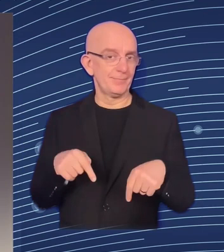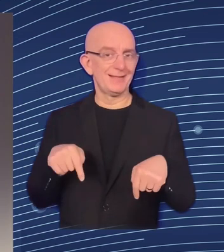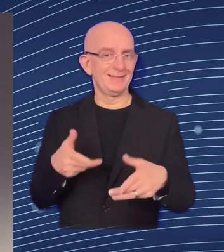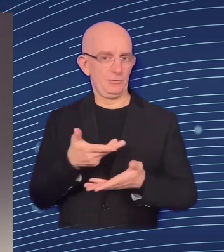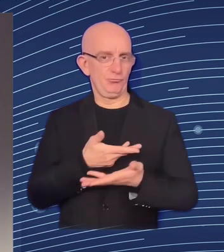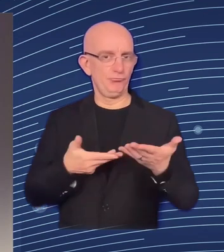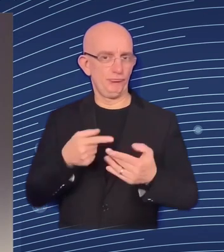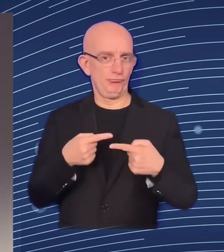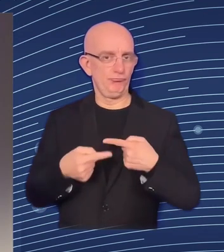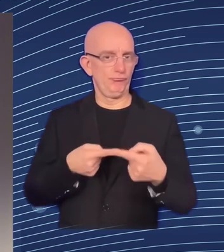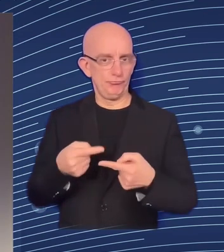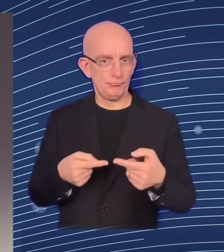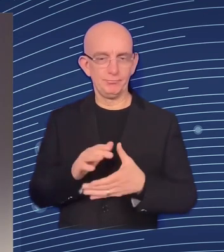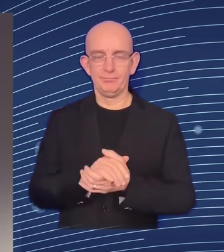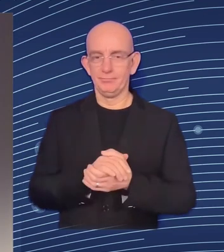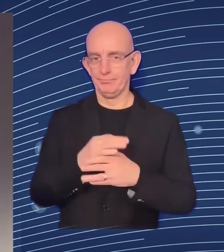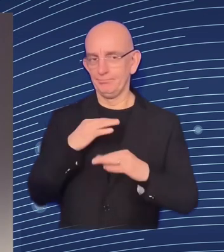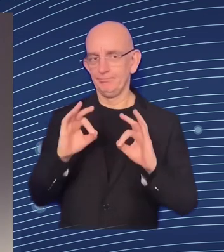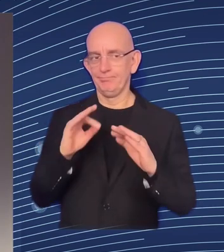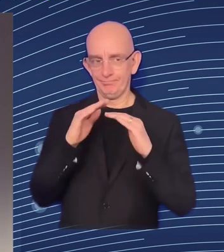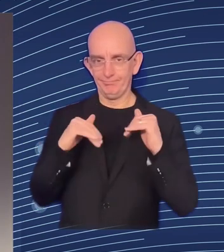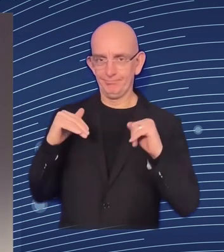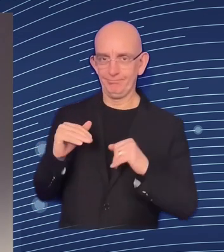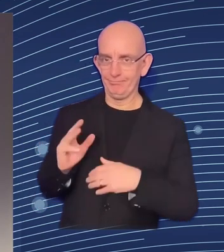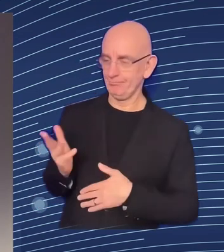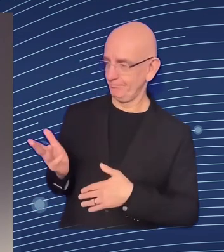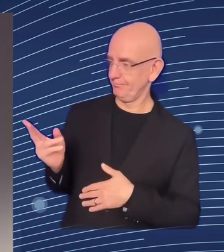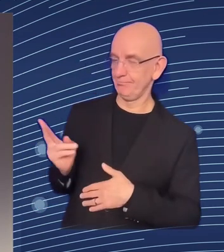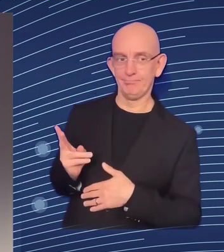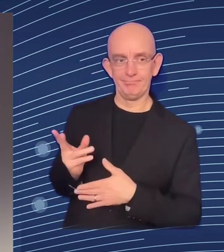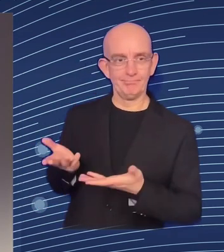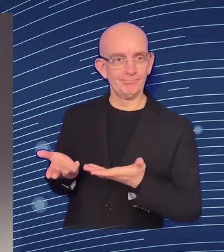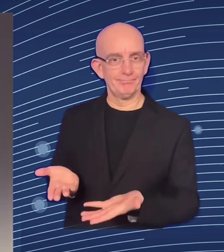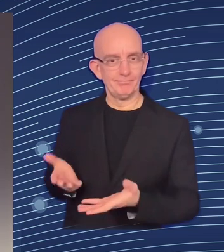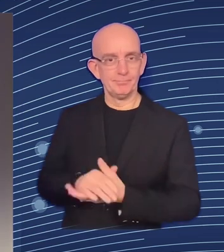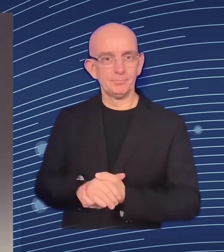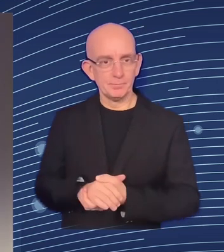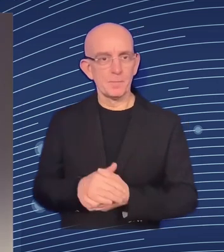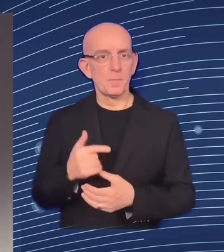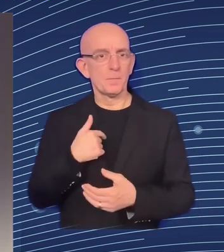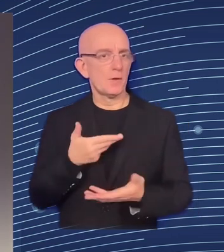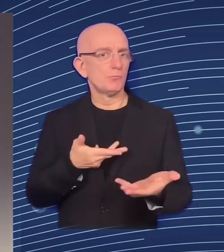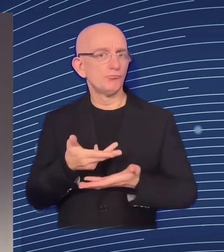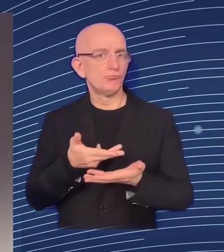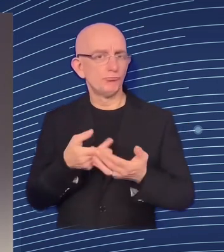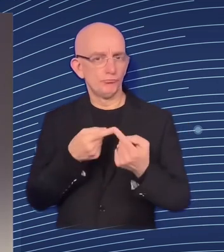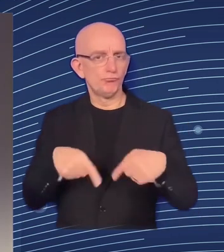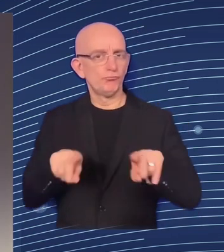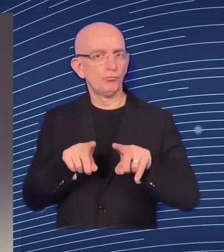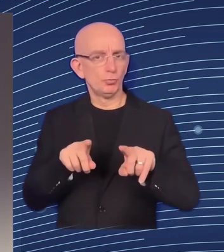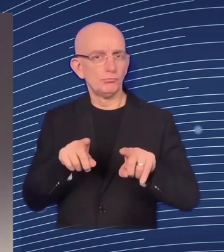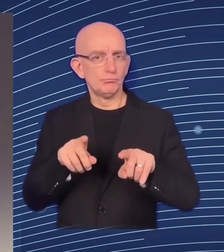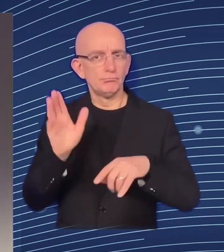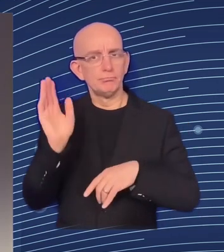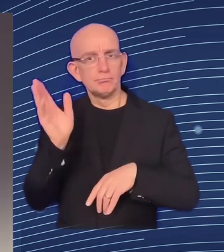and social rights forum we will be talking today about ukraine about the central importance of human capital in